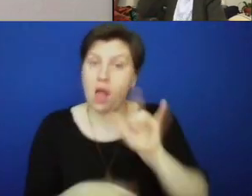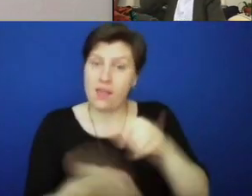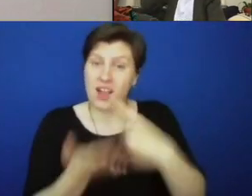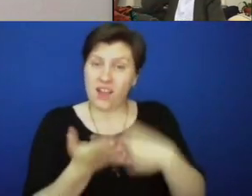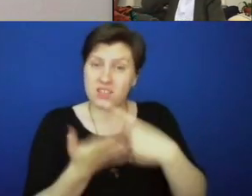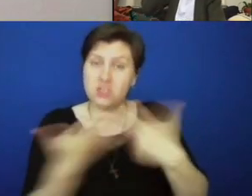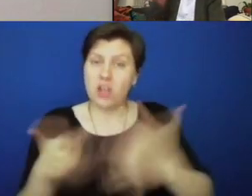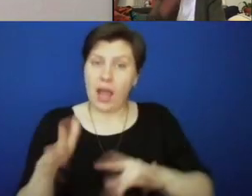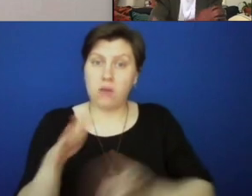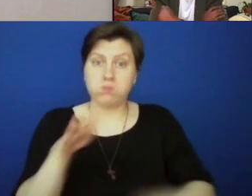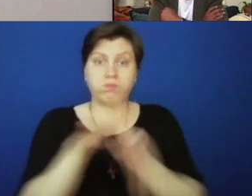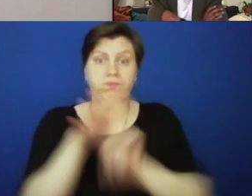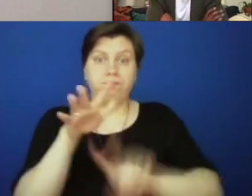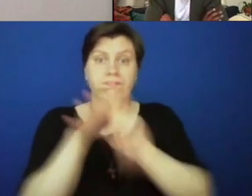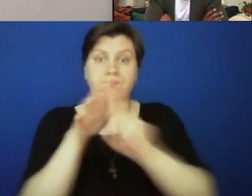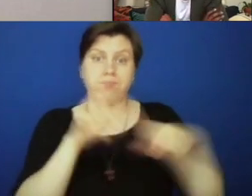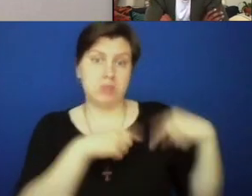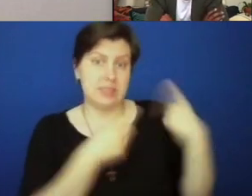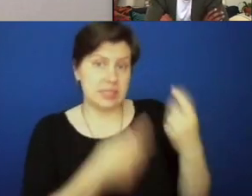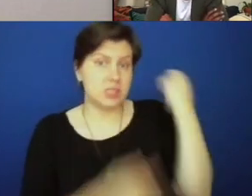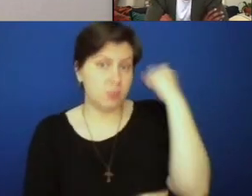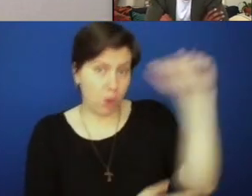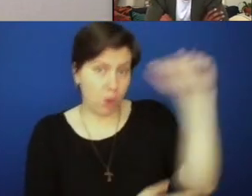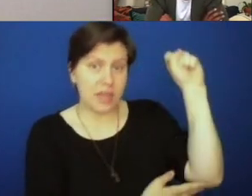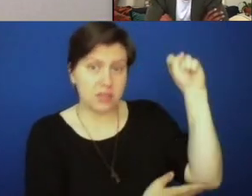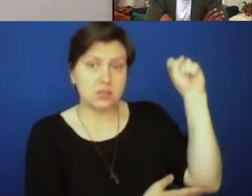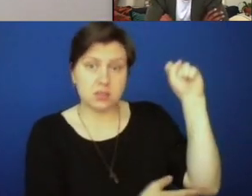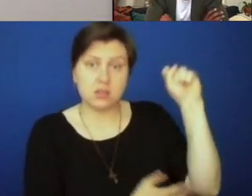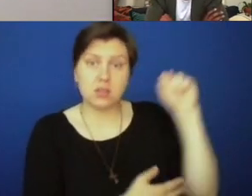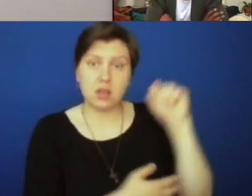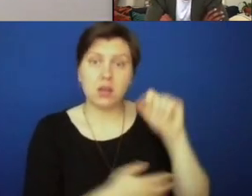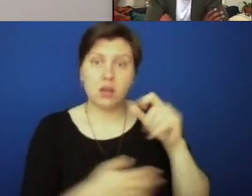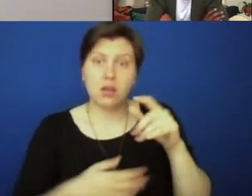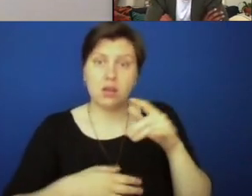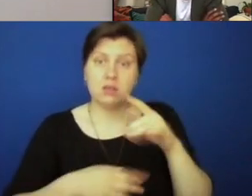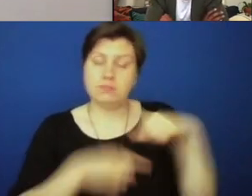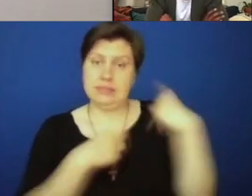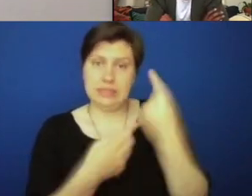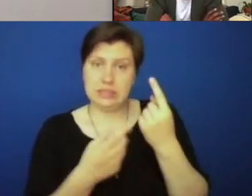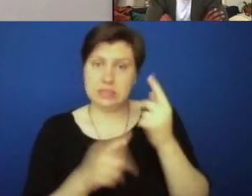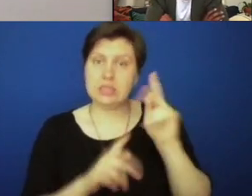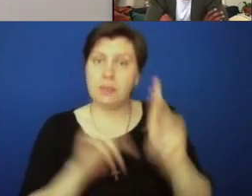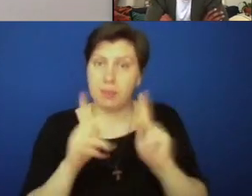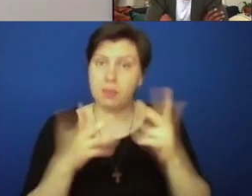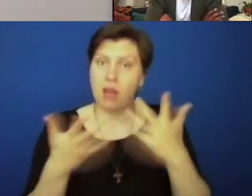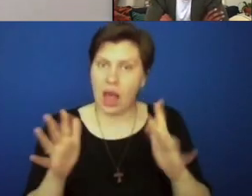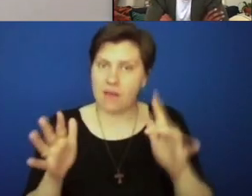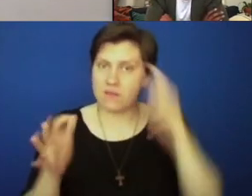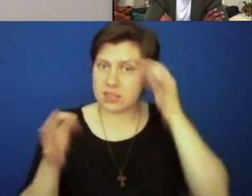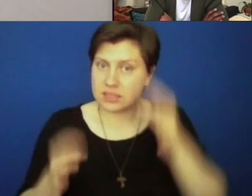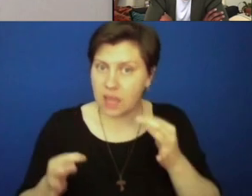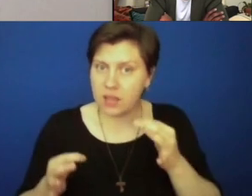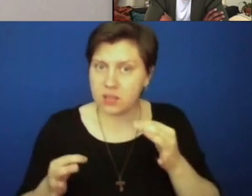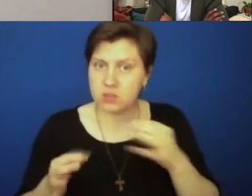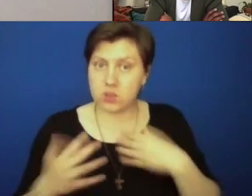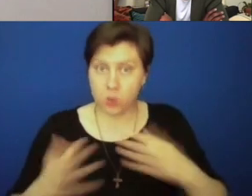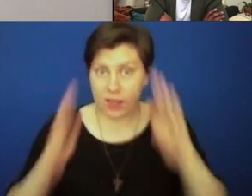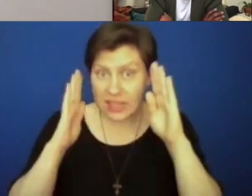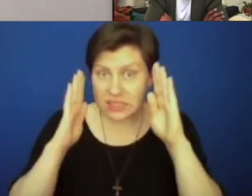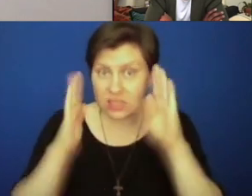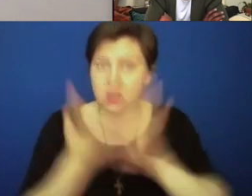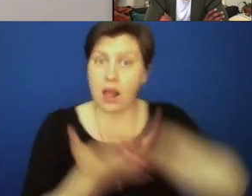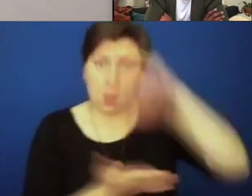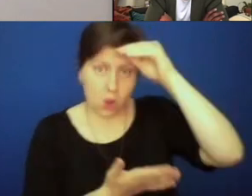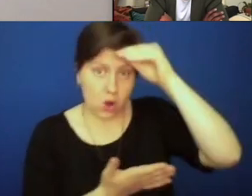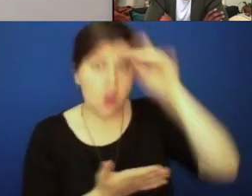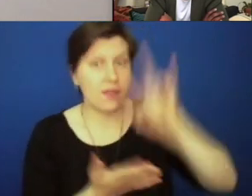that have bubbled up to the surface since these protests and since people have decided to listen and